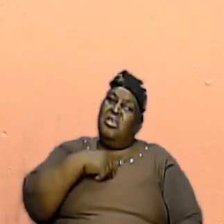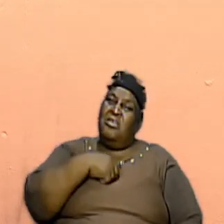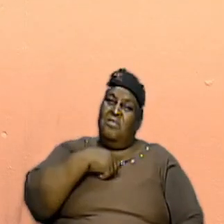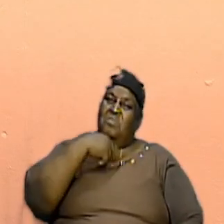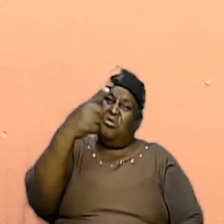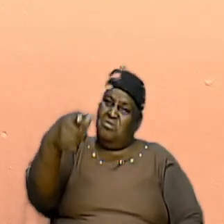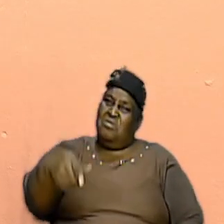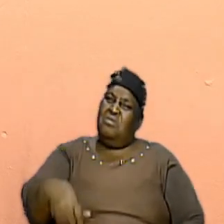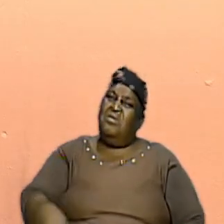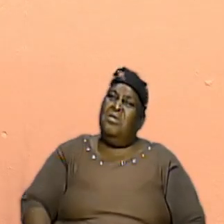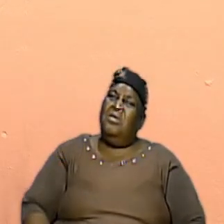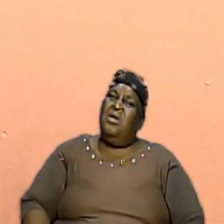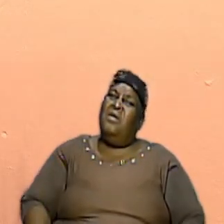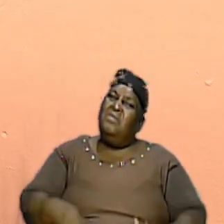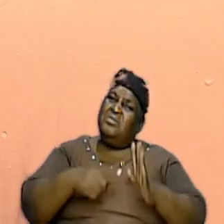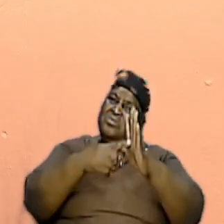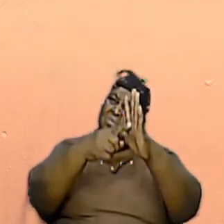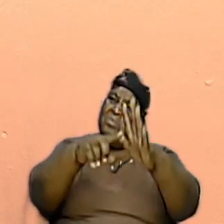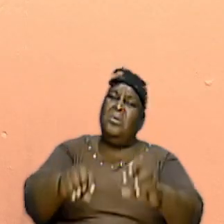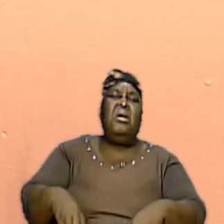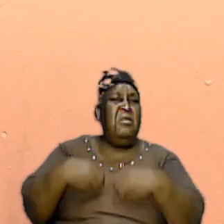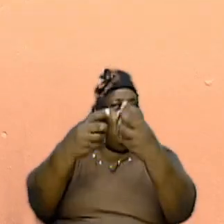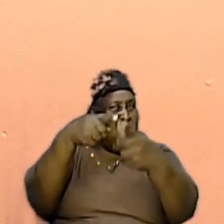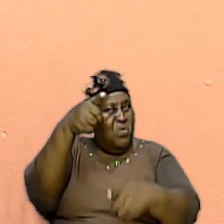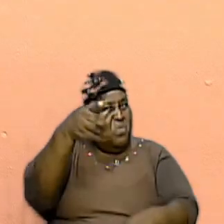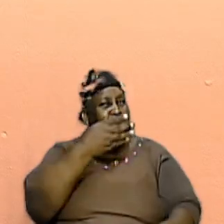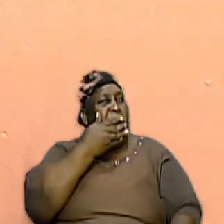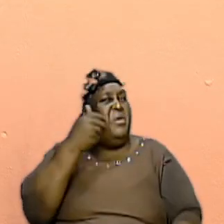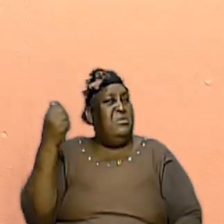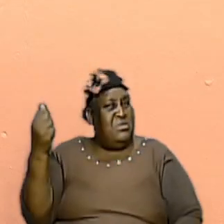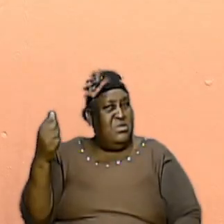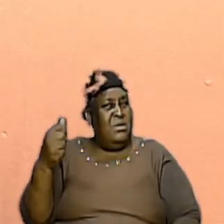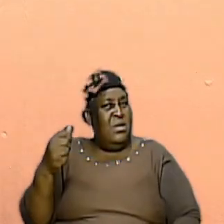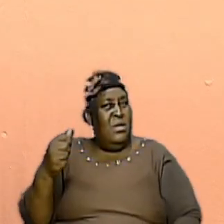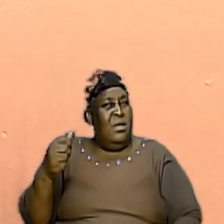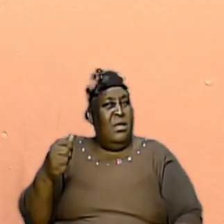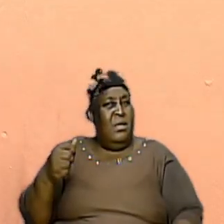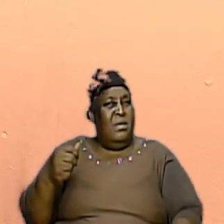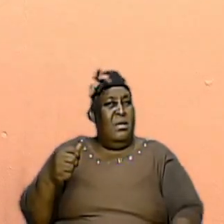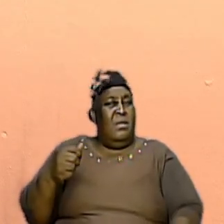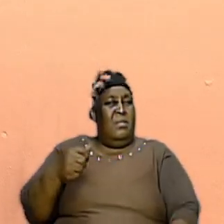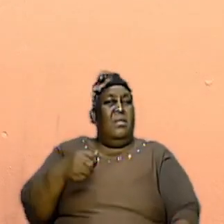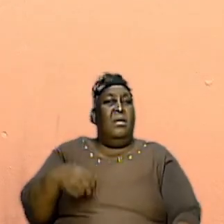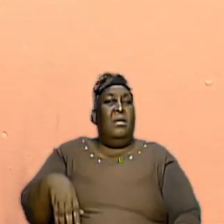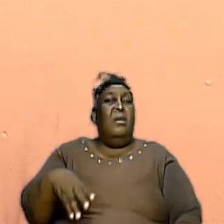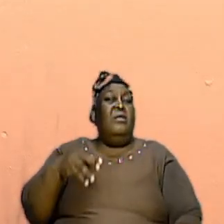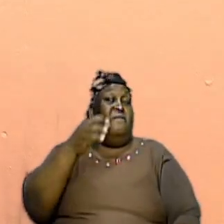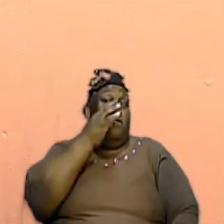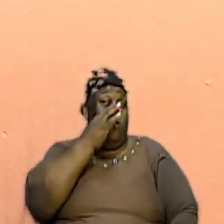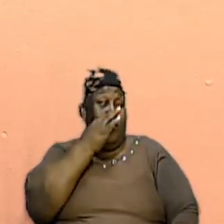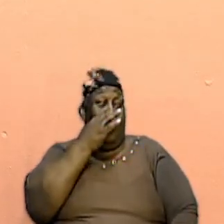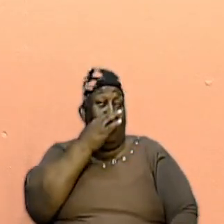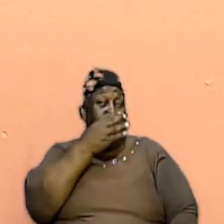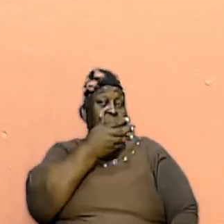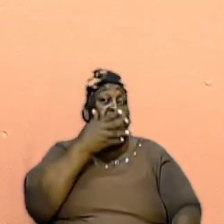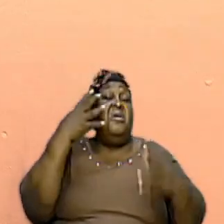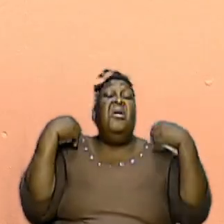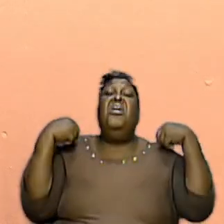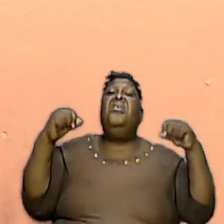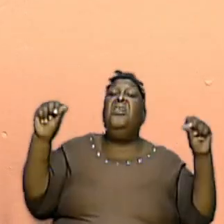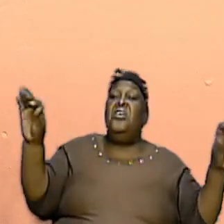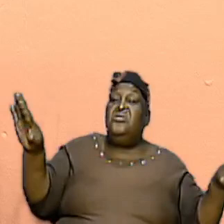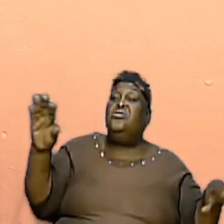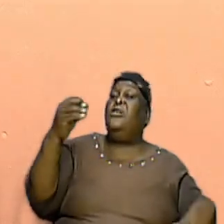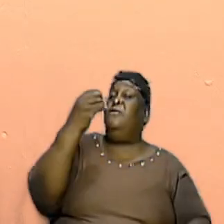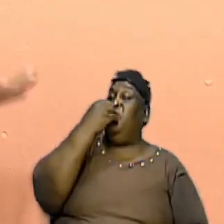After I Showing You After I Giving You The Best You Know That The Bible Said The Manor Was Angel Food God Take The Best And